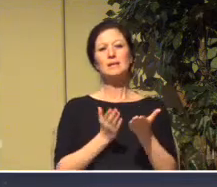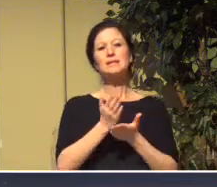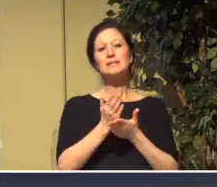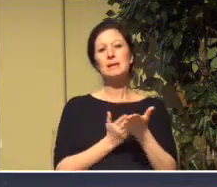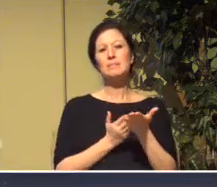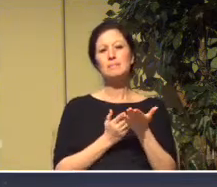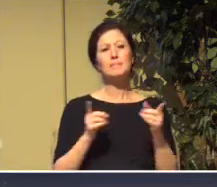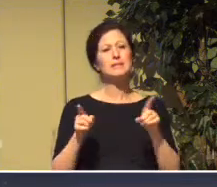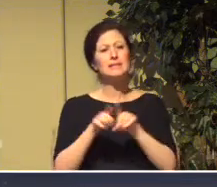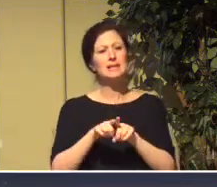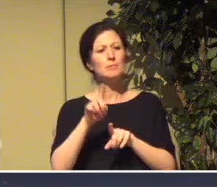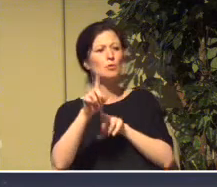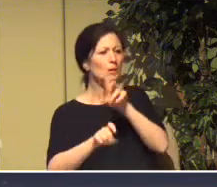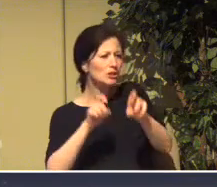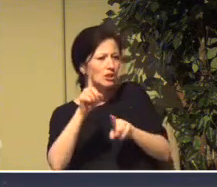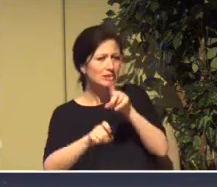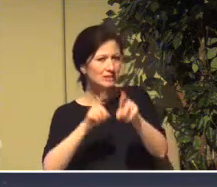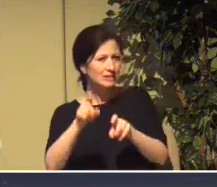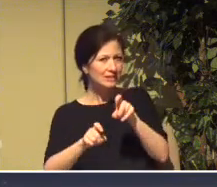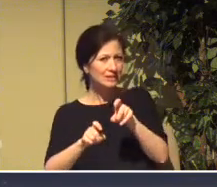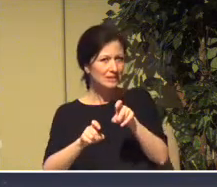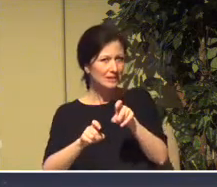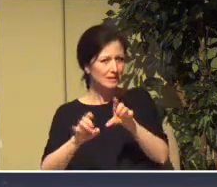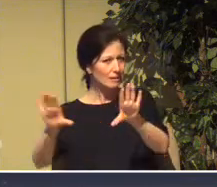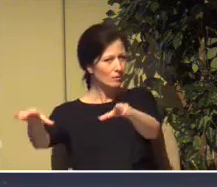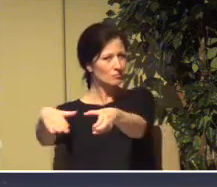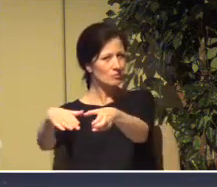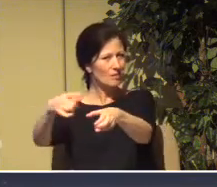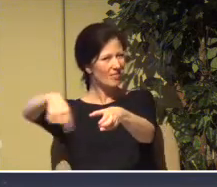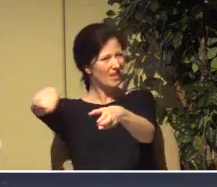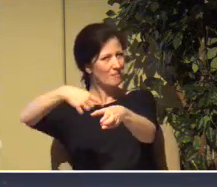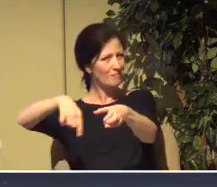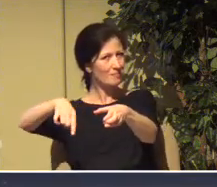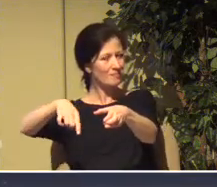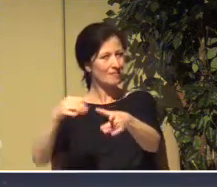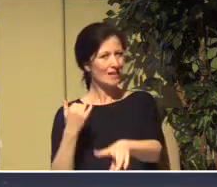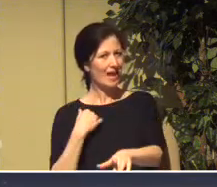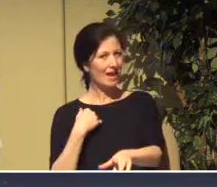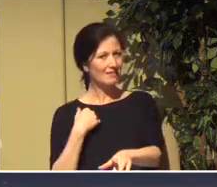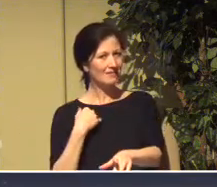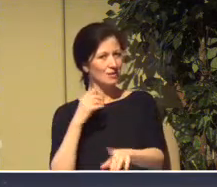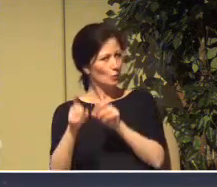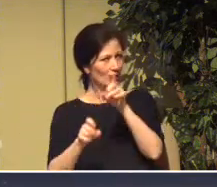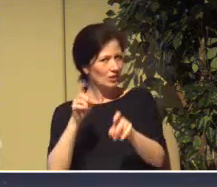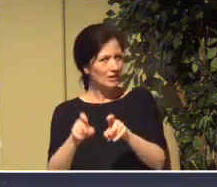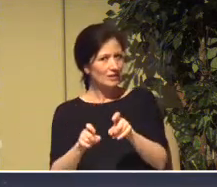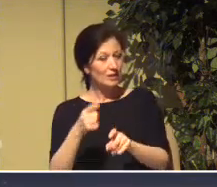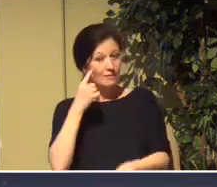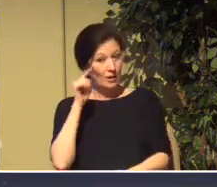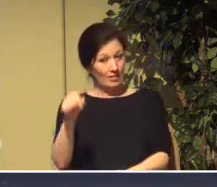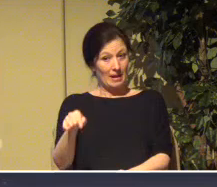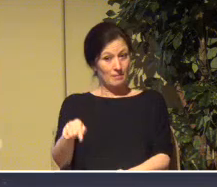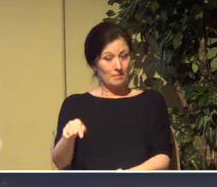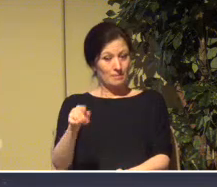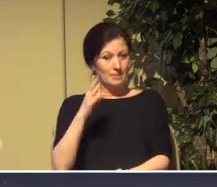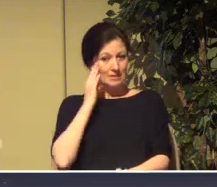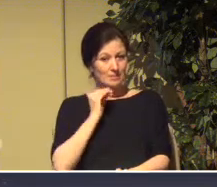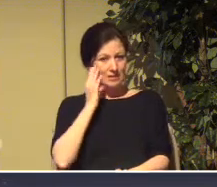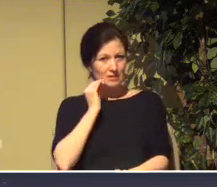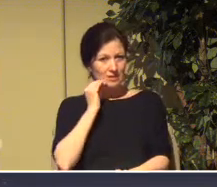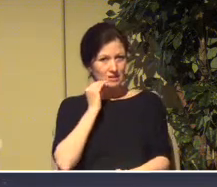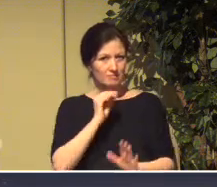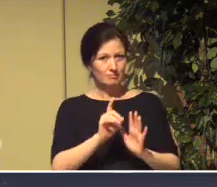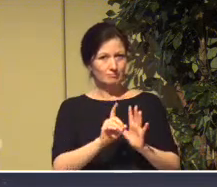as those exiles in Babylon would have had. See, in their case, they had been removed from